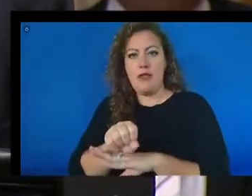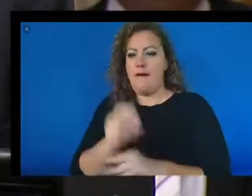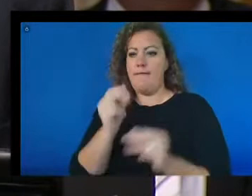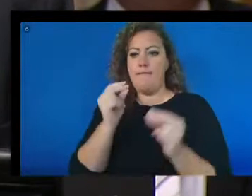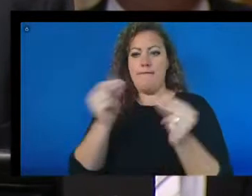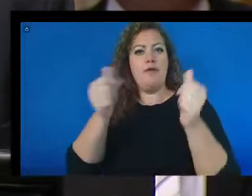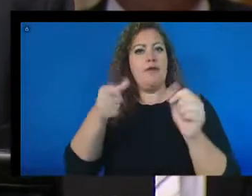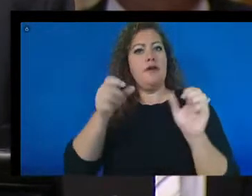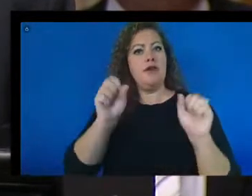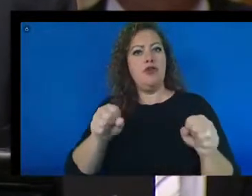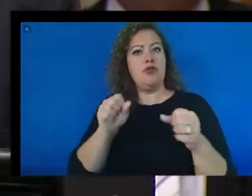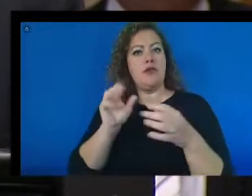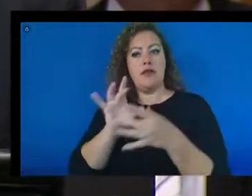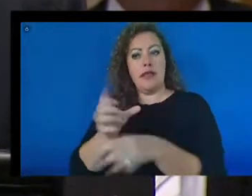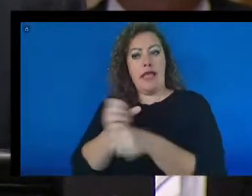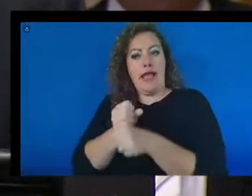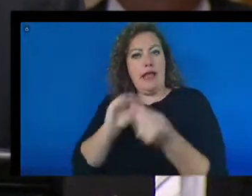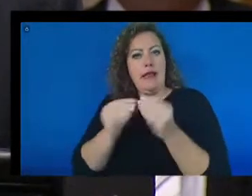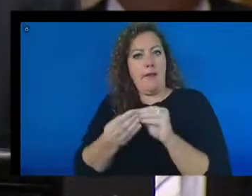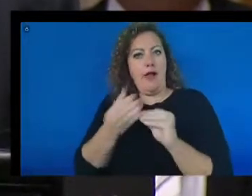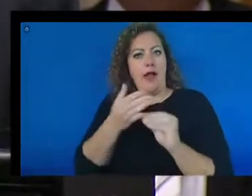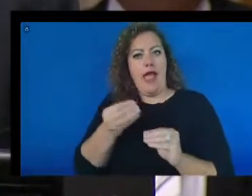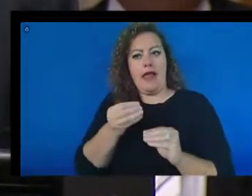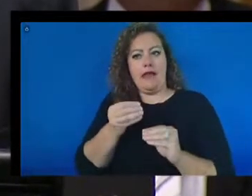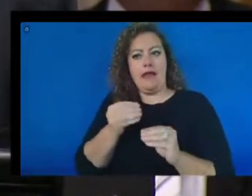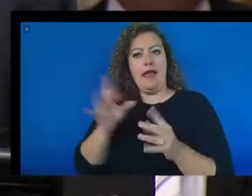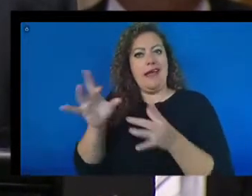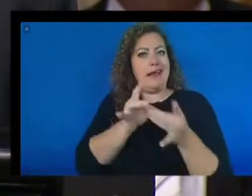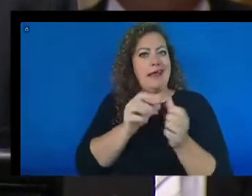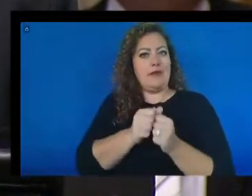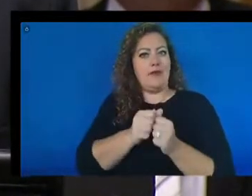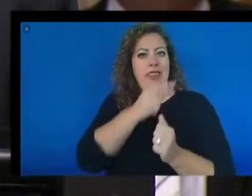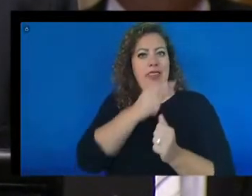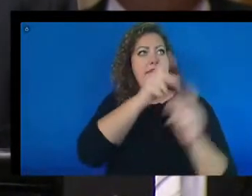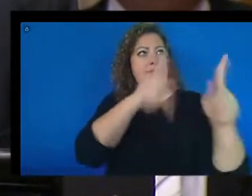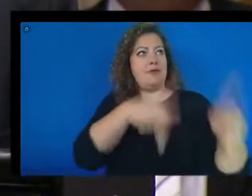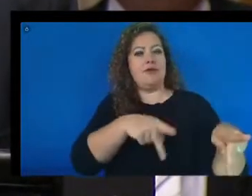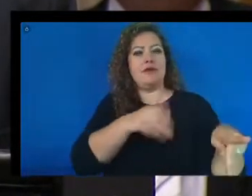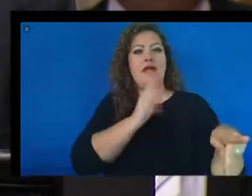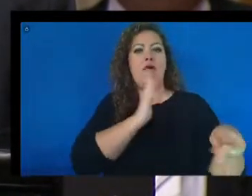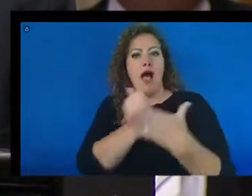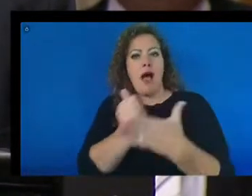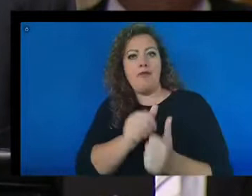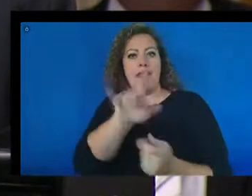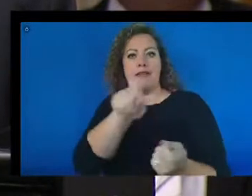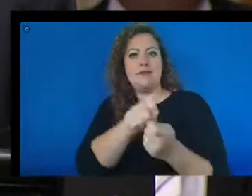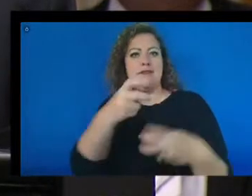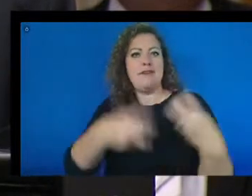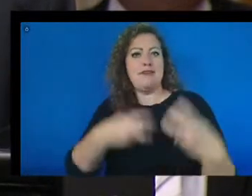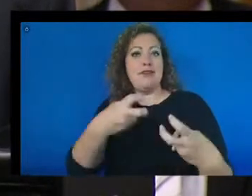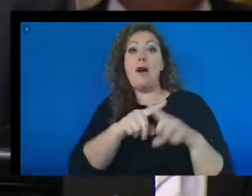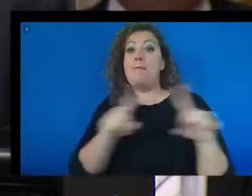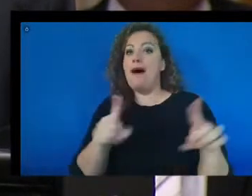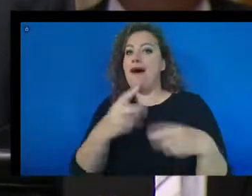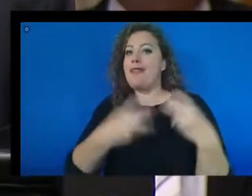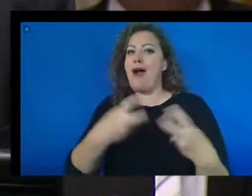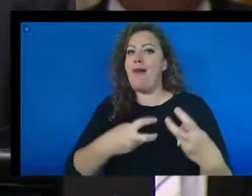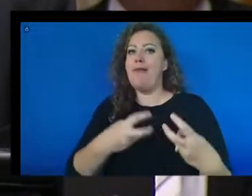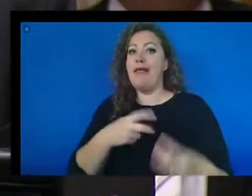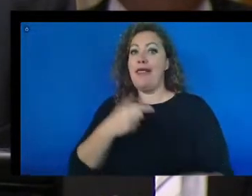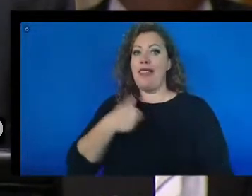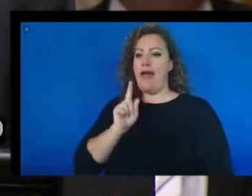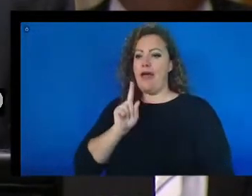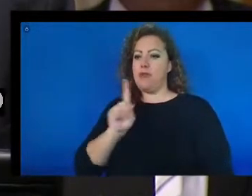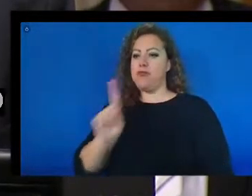only just with a number, but with the number that goes to that person that's going to help you with that specific issue. The only problem is as a blind person, when I go to that kiosk,